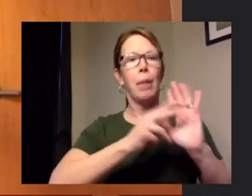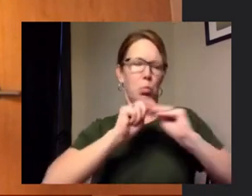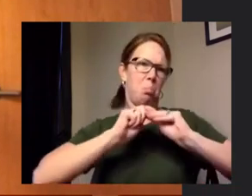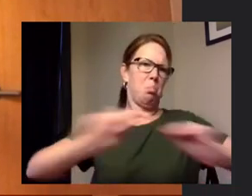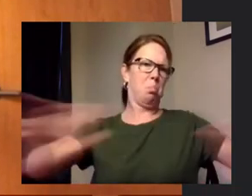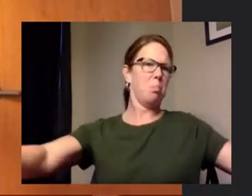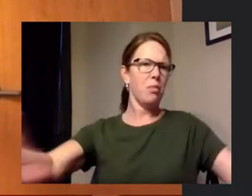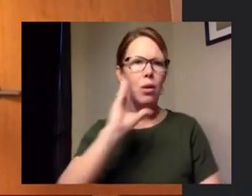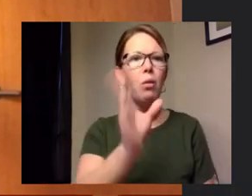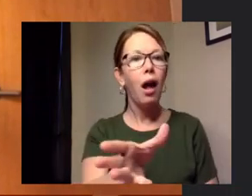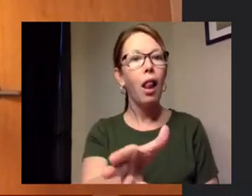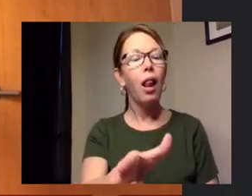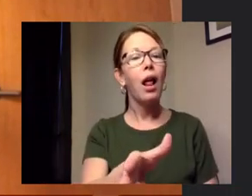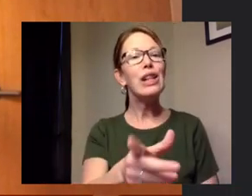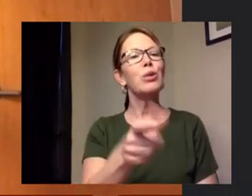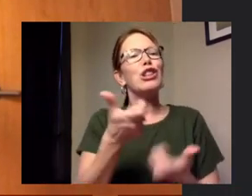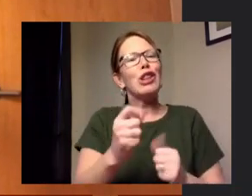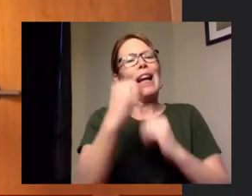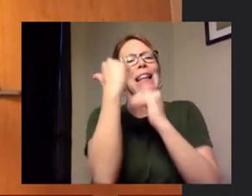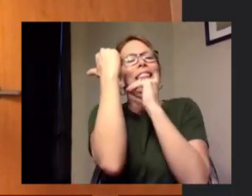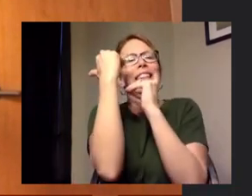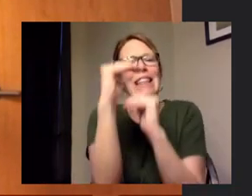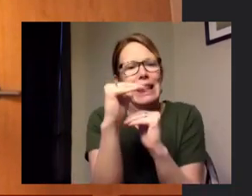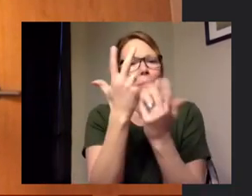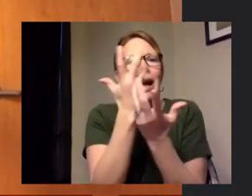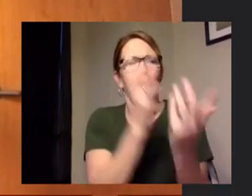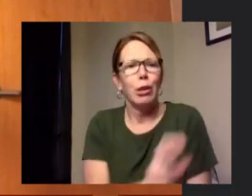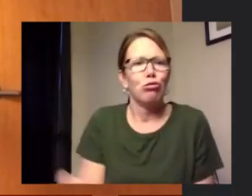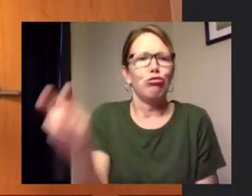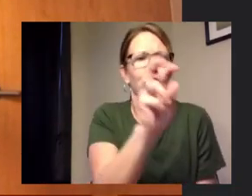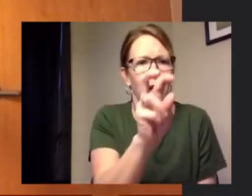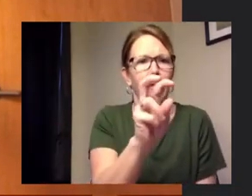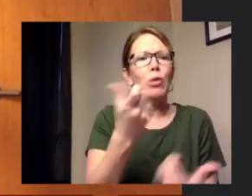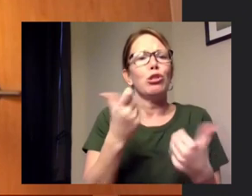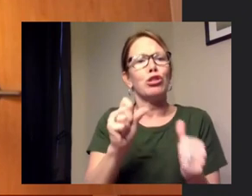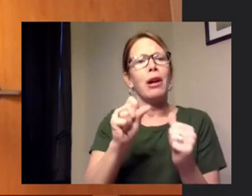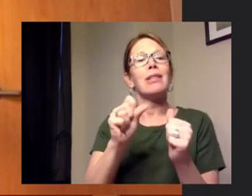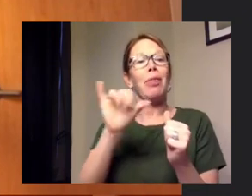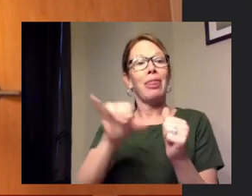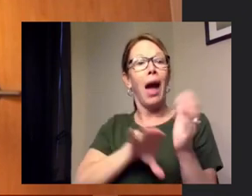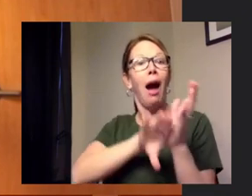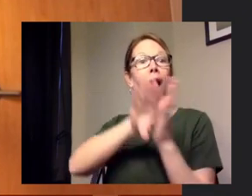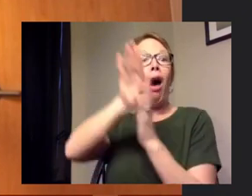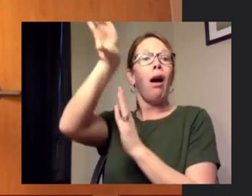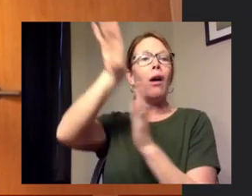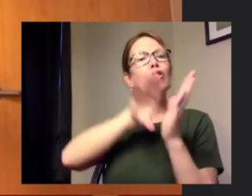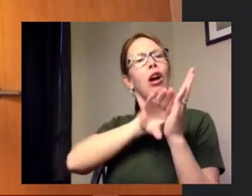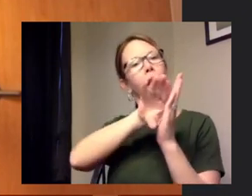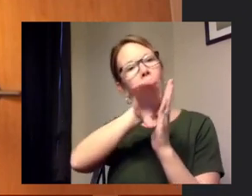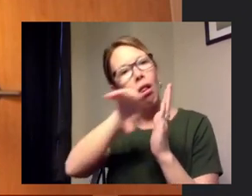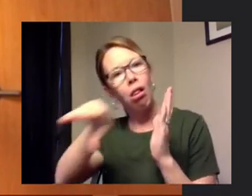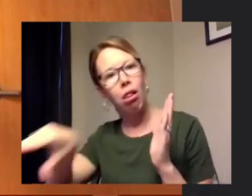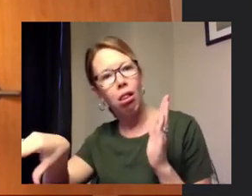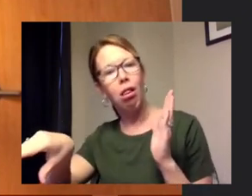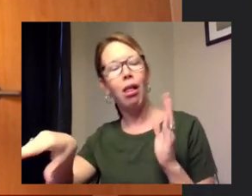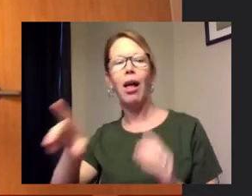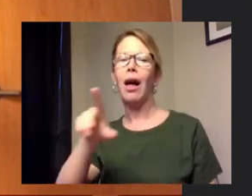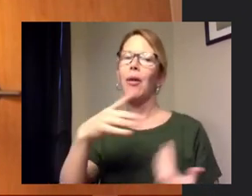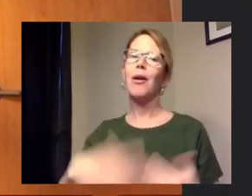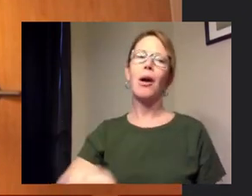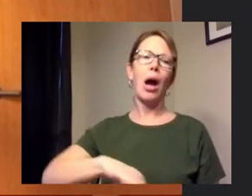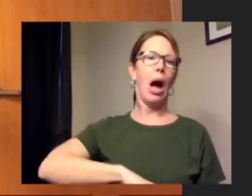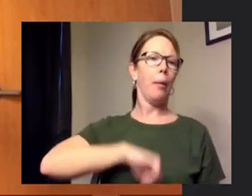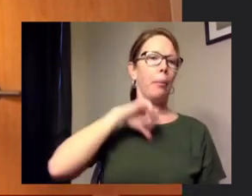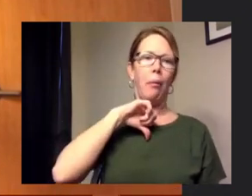on it we we will be able to lessen this curve as lisa mentioned um i'm so proud to be part of our